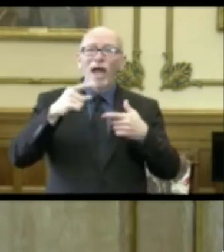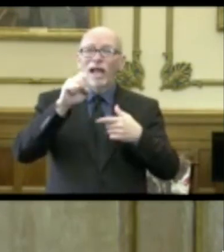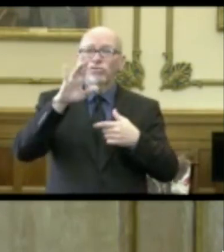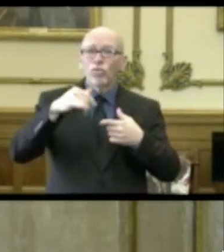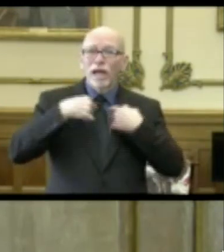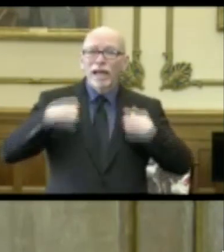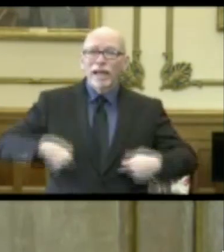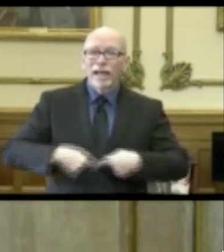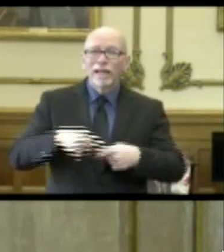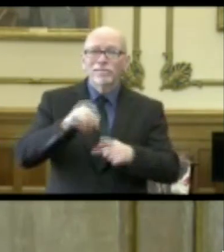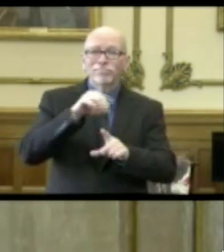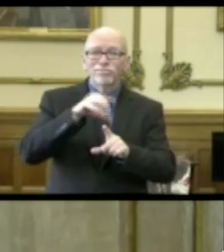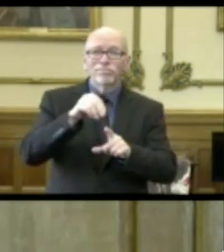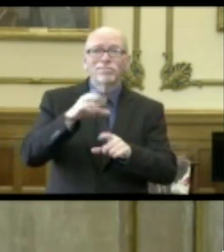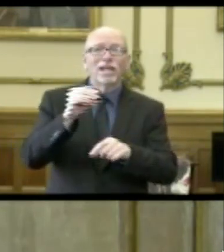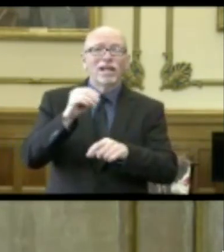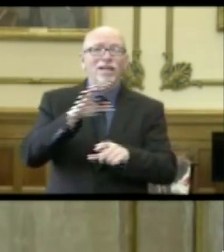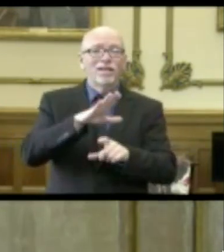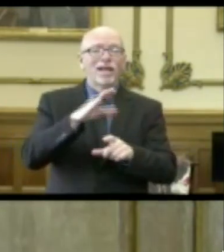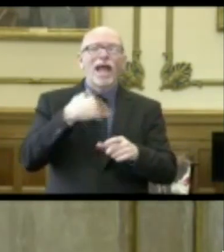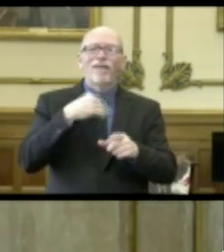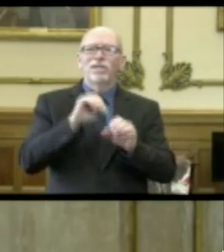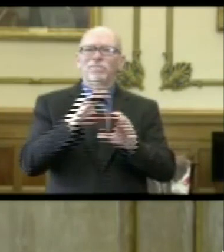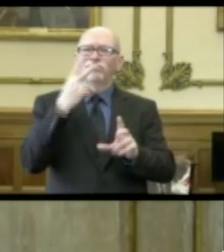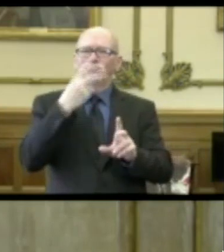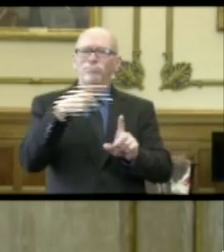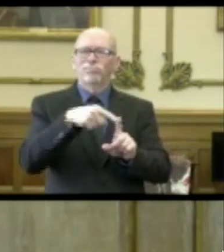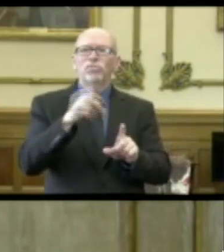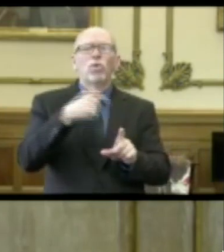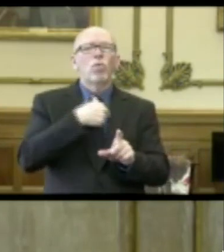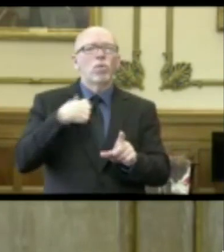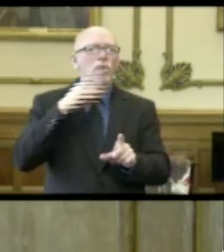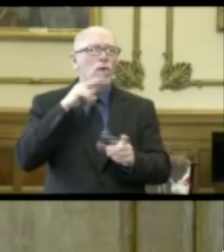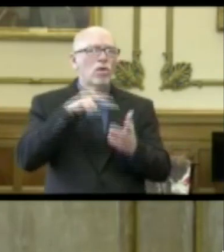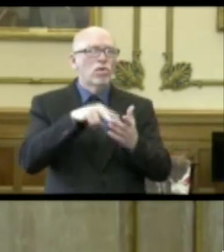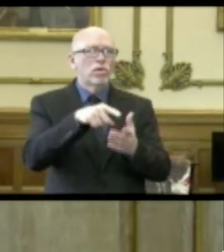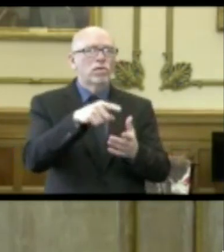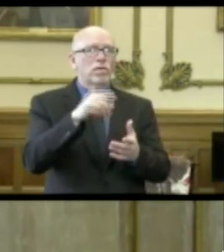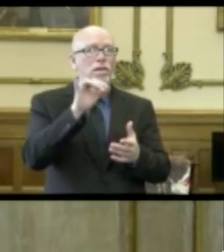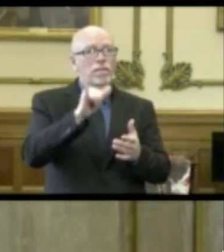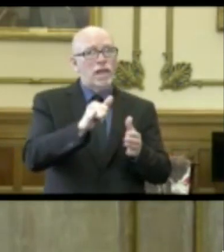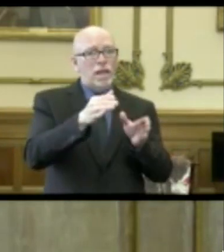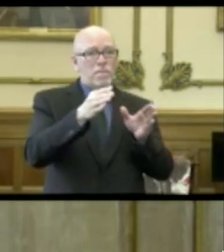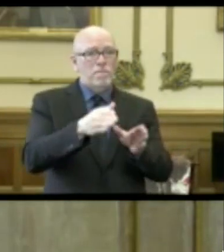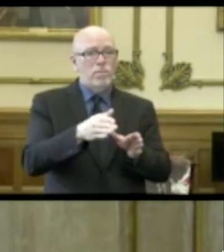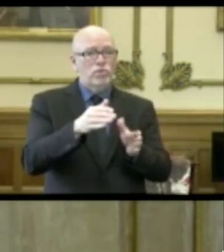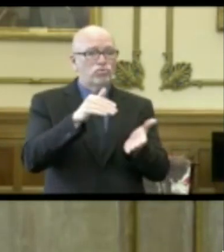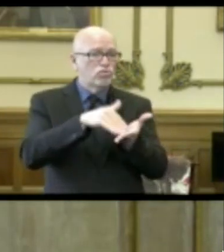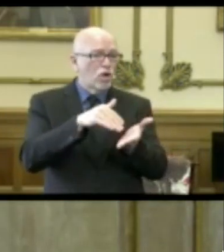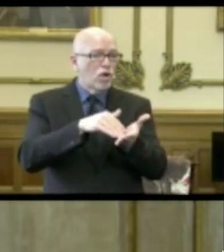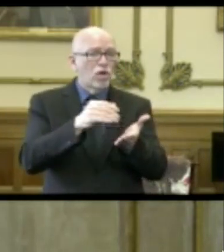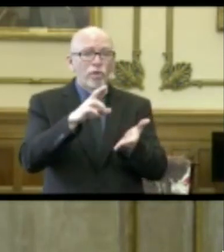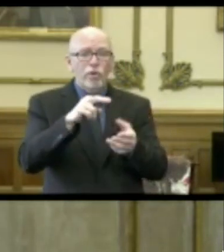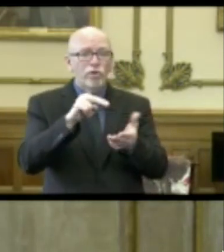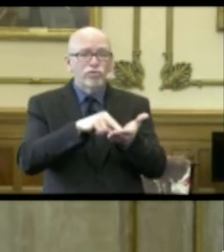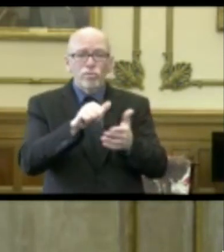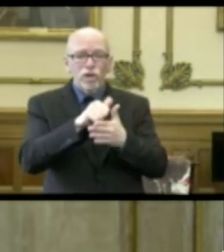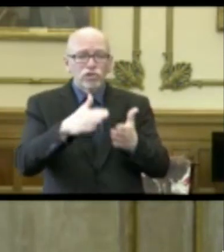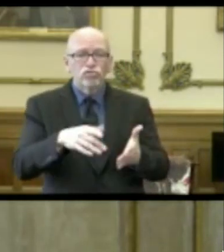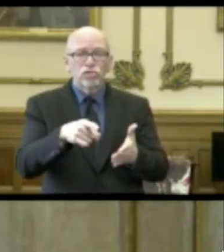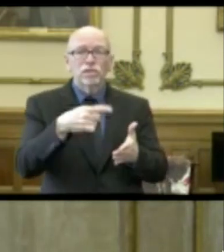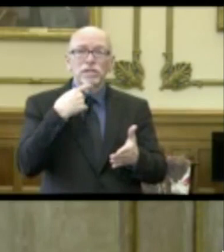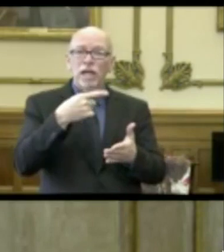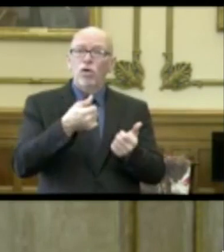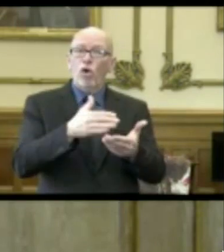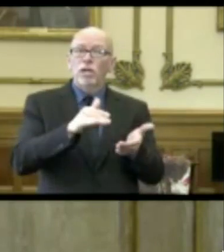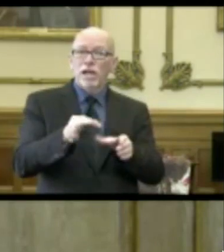and that clinical picture. So we would look at whether the individual physician or practitioner said that that was the cause